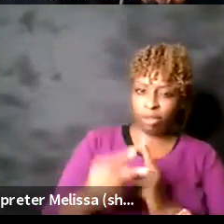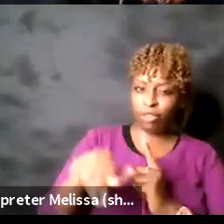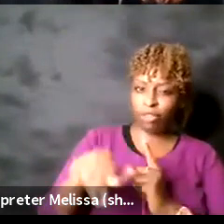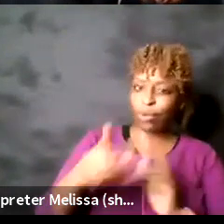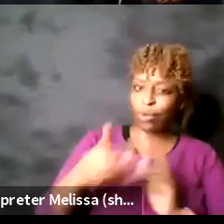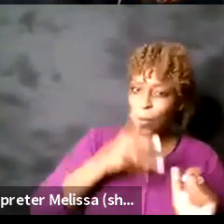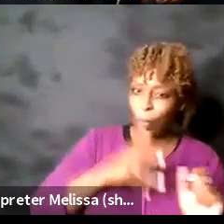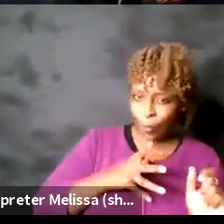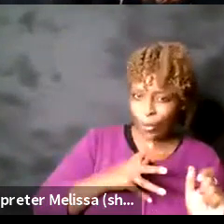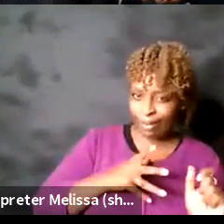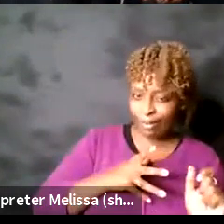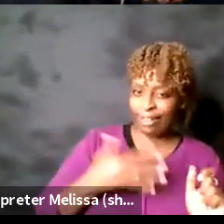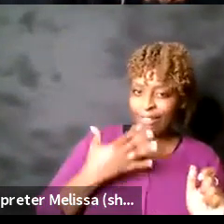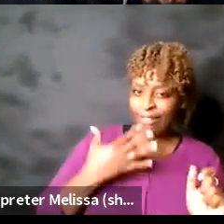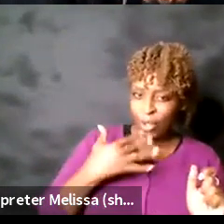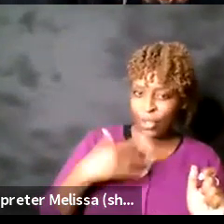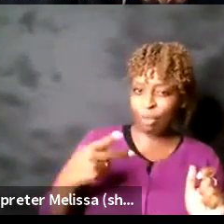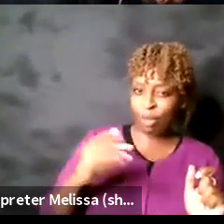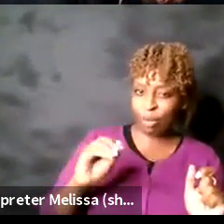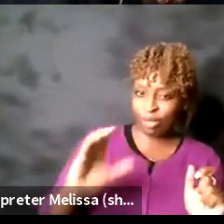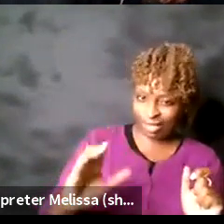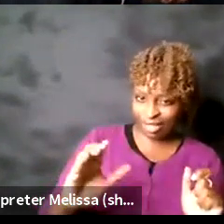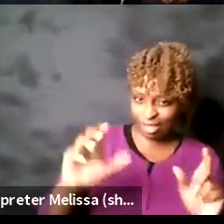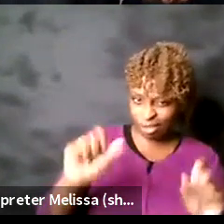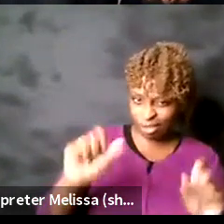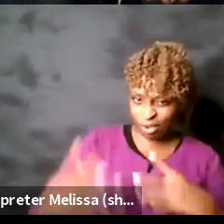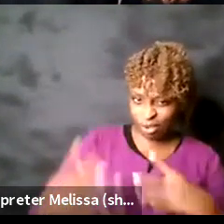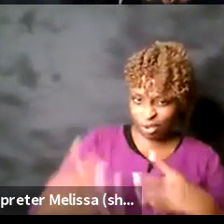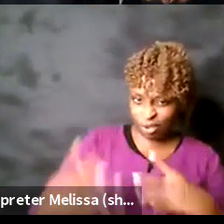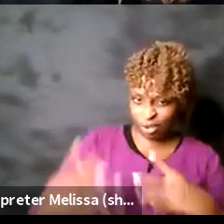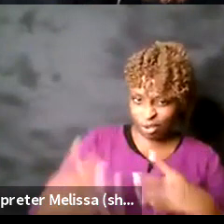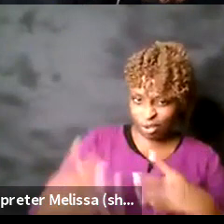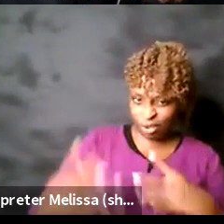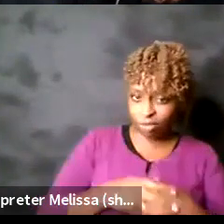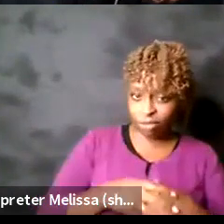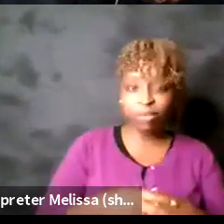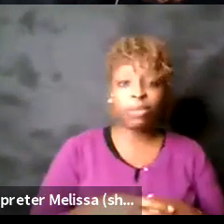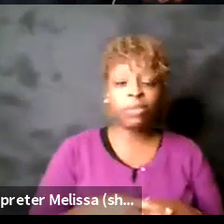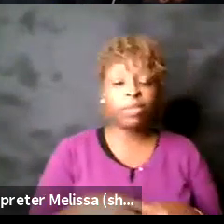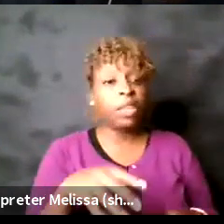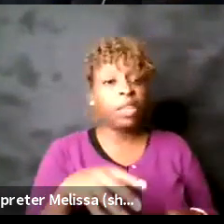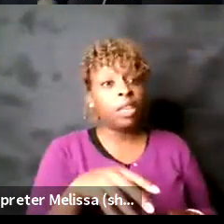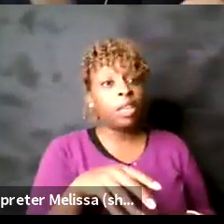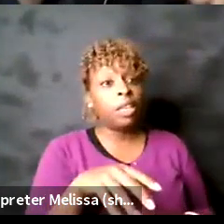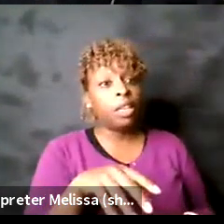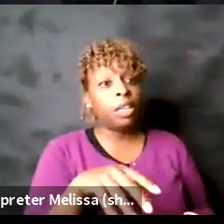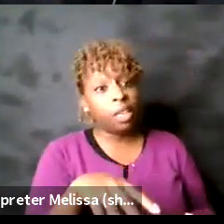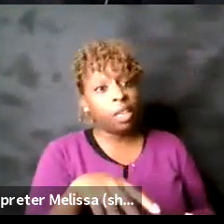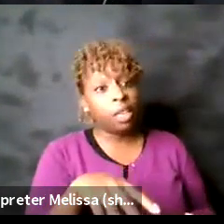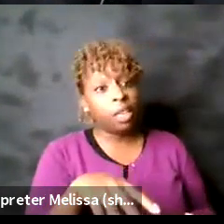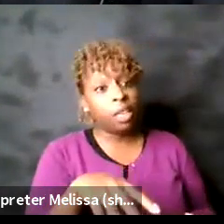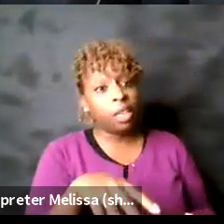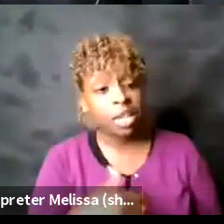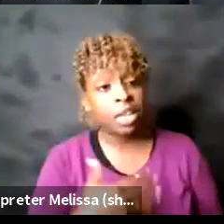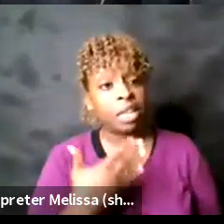extra to sprinkle on uh what everyone said so far yeah uh thank you definitely feeling